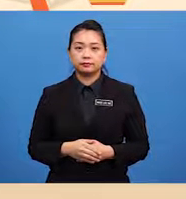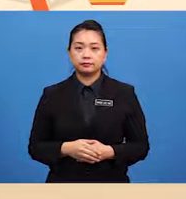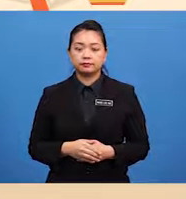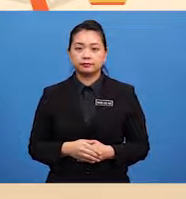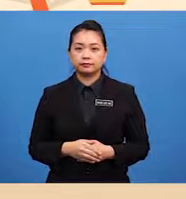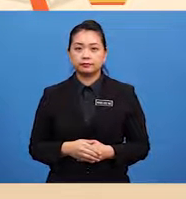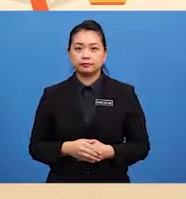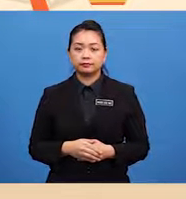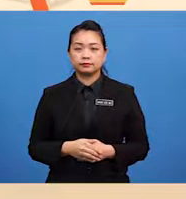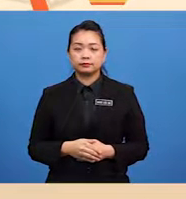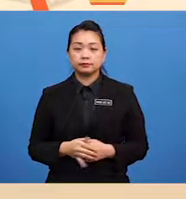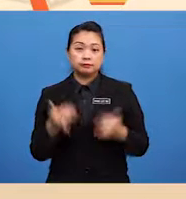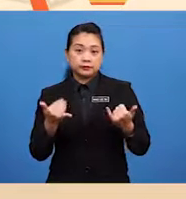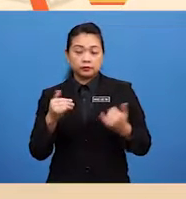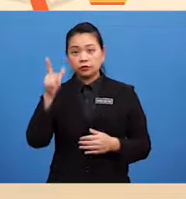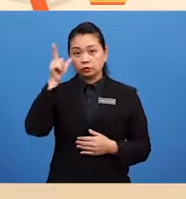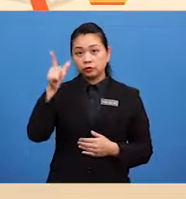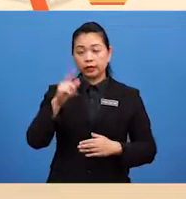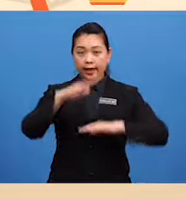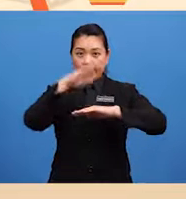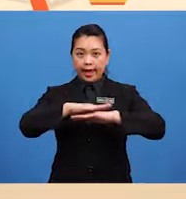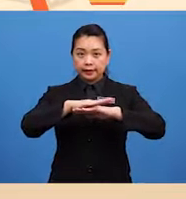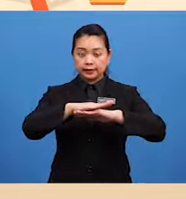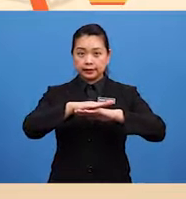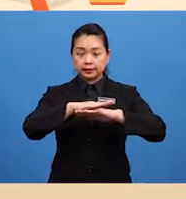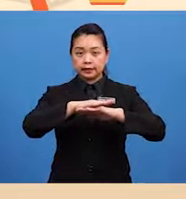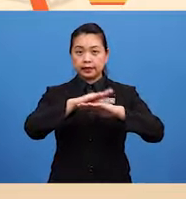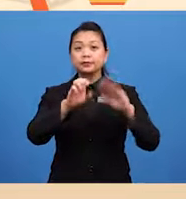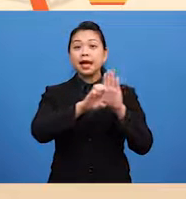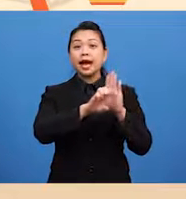Let's look at the examples below